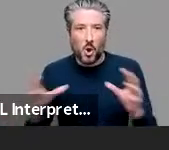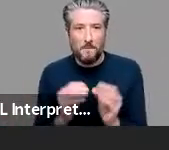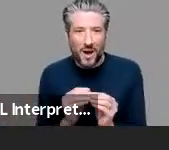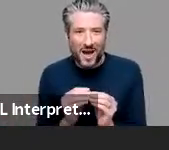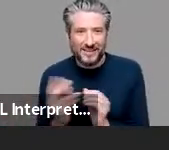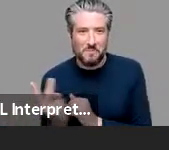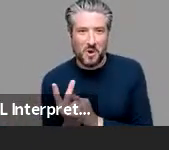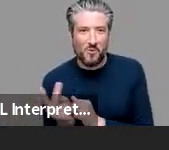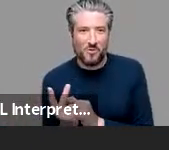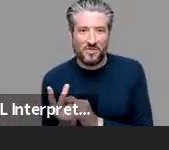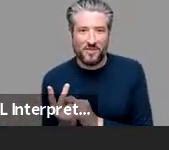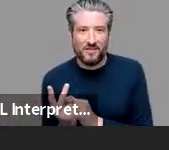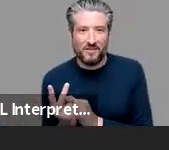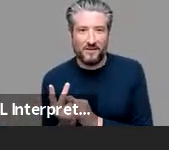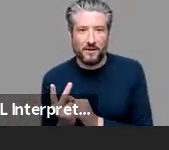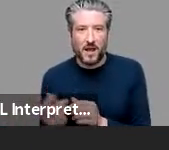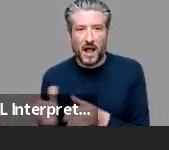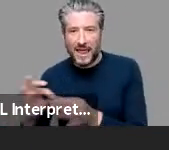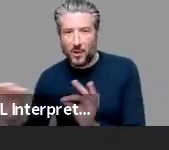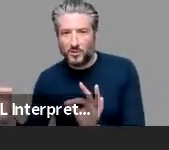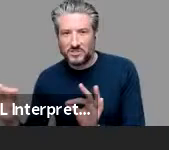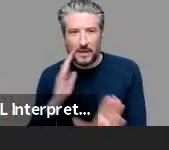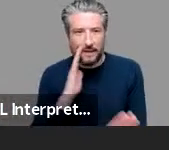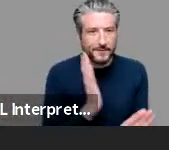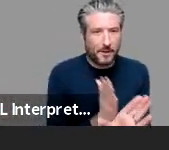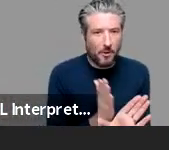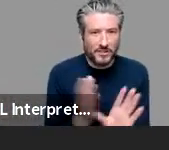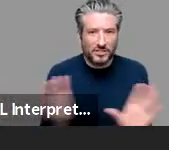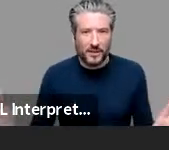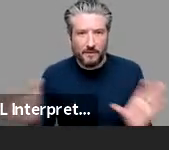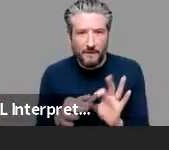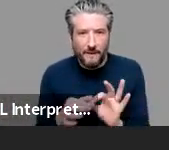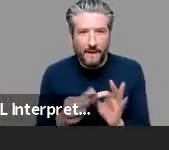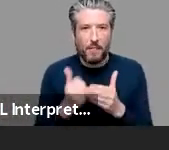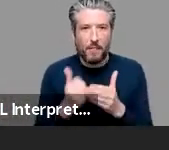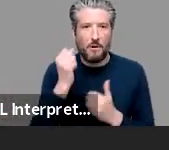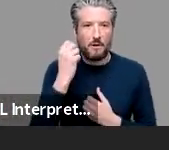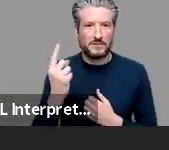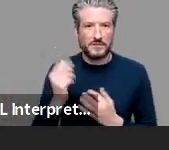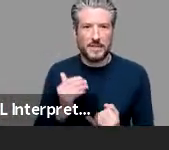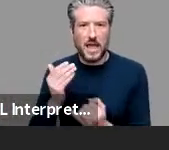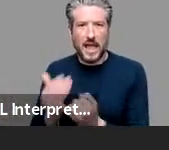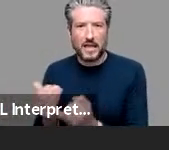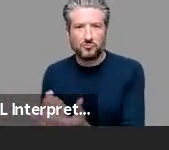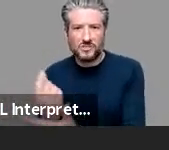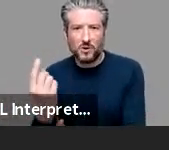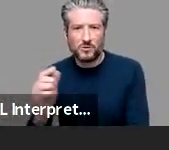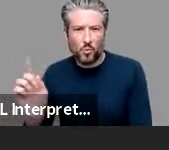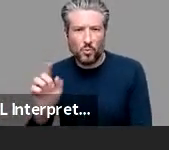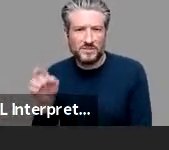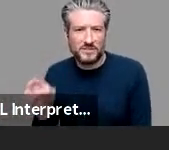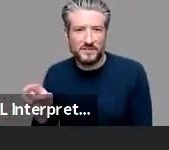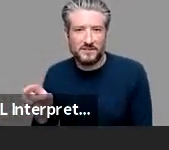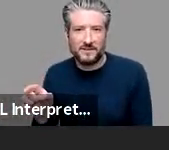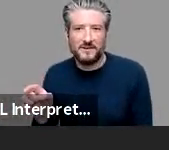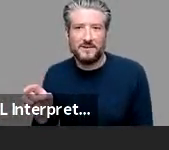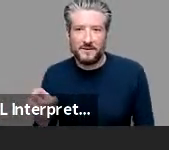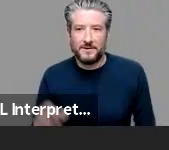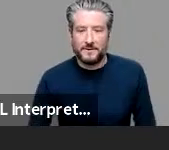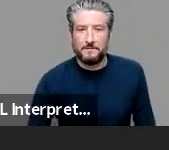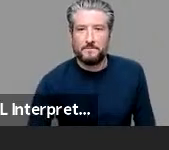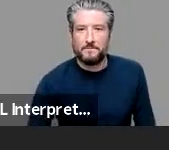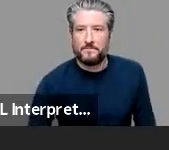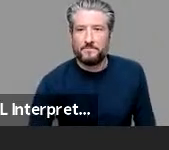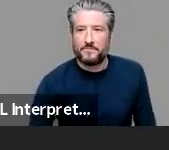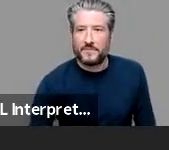linguistics because the process can help us understand the end result if we let learning constrain the linguistic units and the